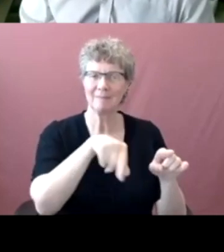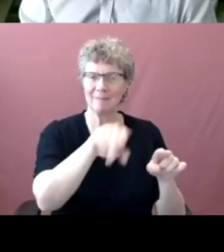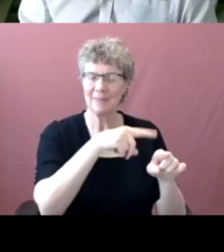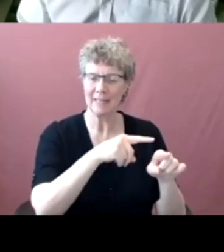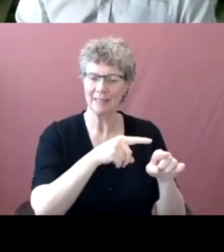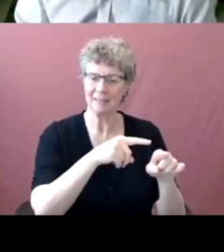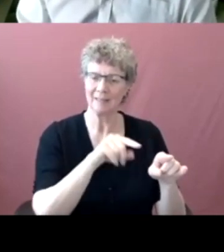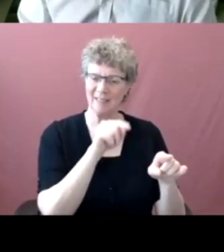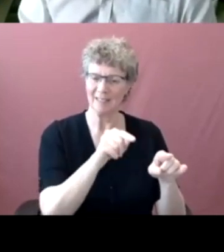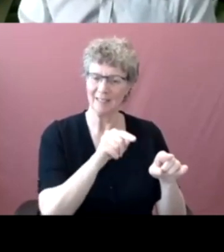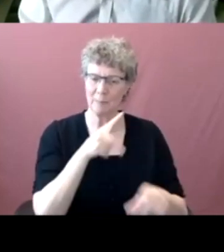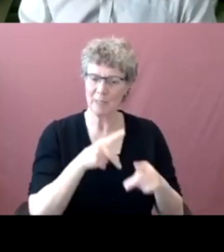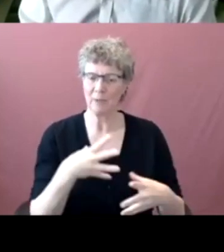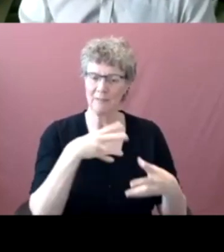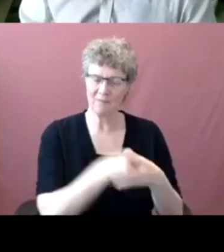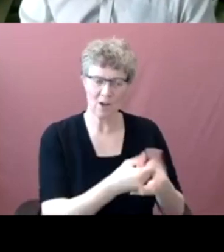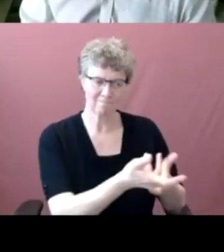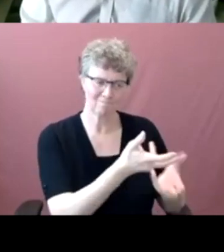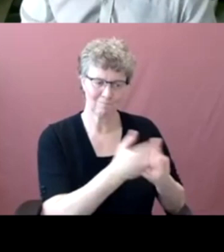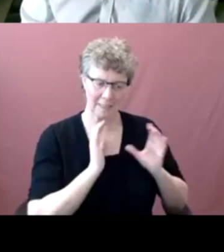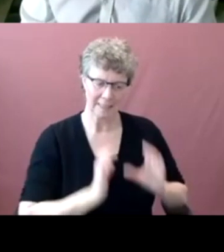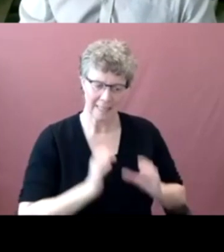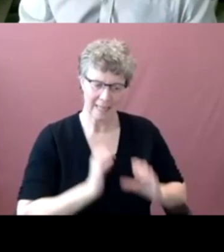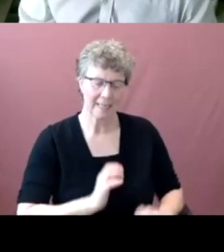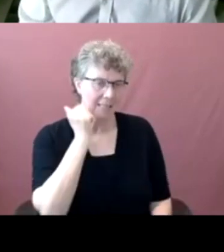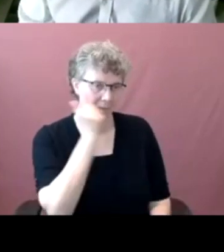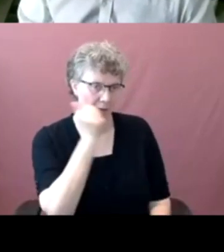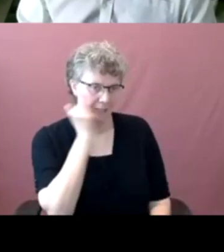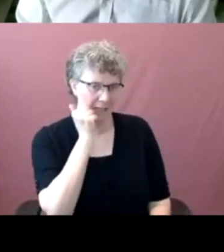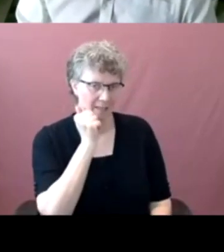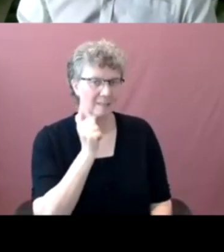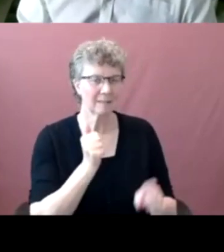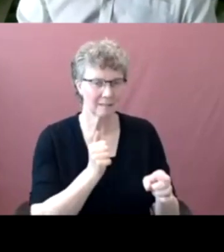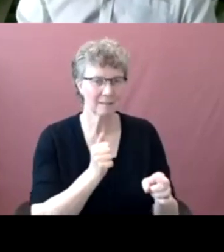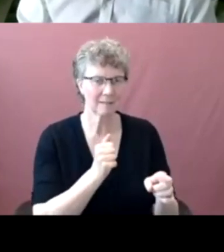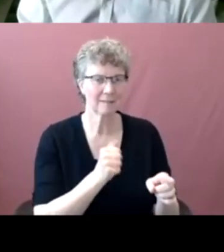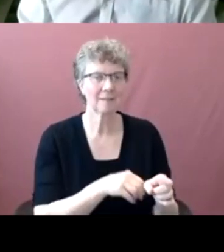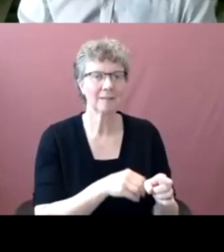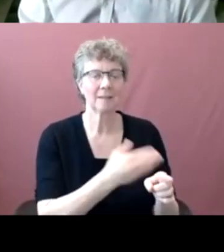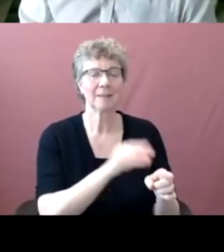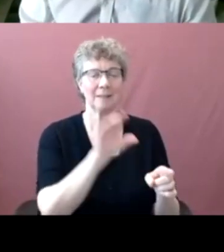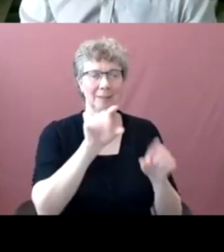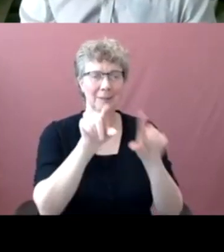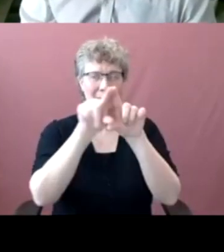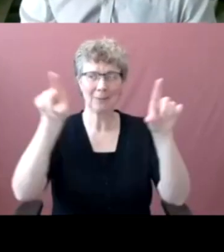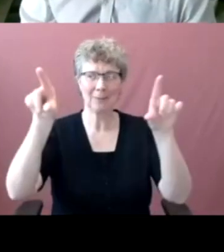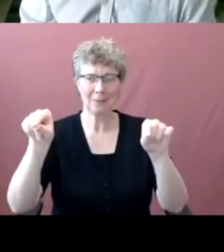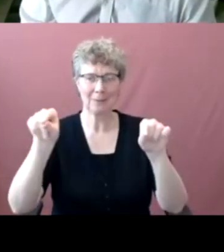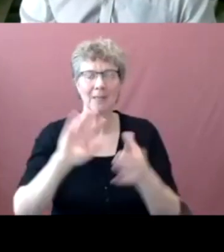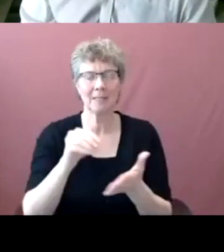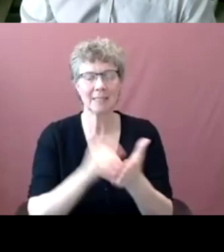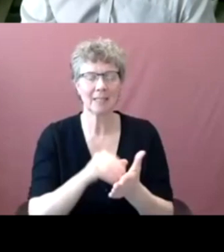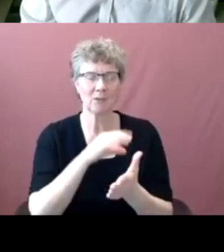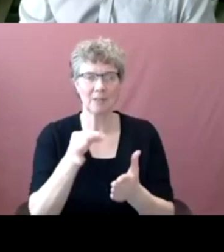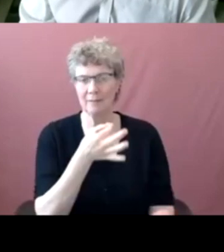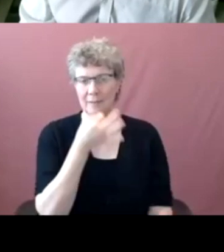sort of everyday resources and work with clients every day. And as well, the centers of expertise where our policy